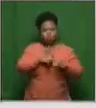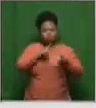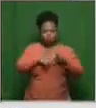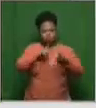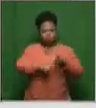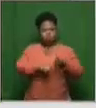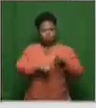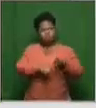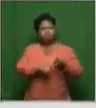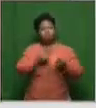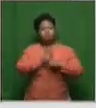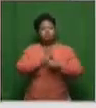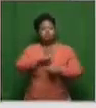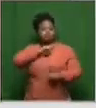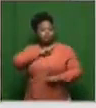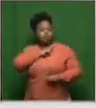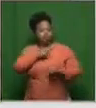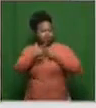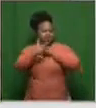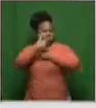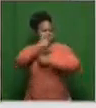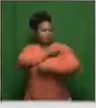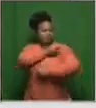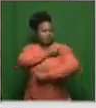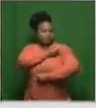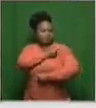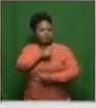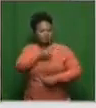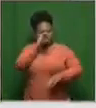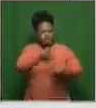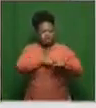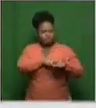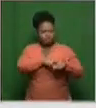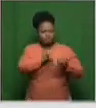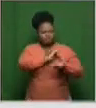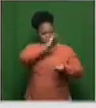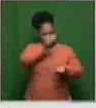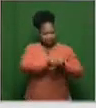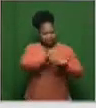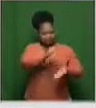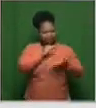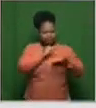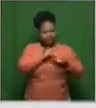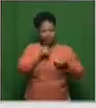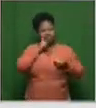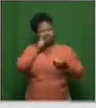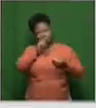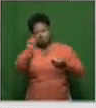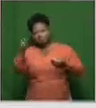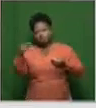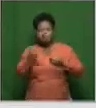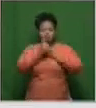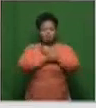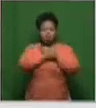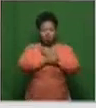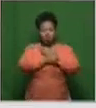largely because the manufacturers of these vaccines require funding and they're obviously looking at countries that will be able to pay higher